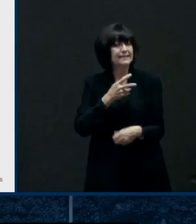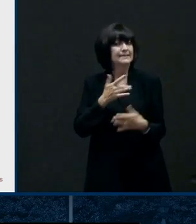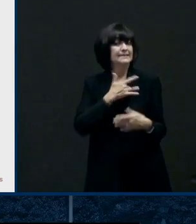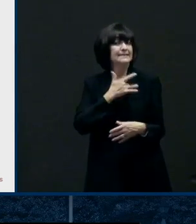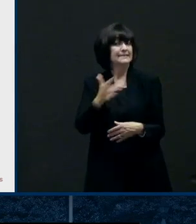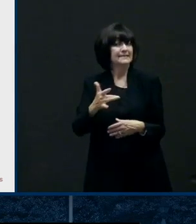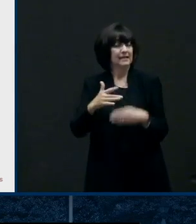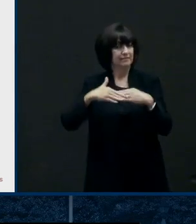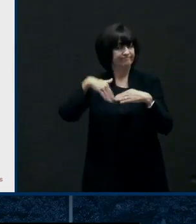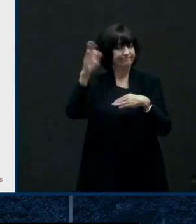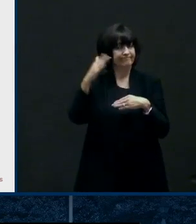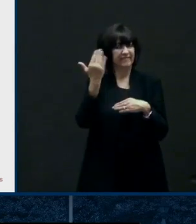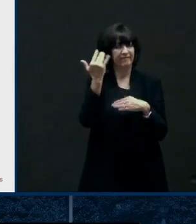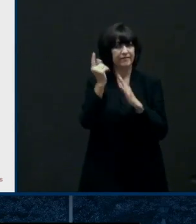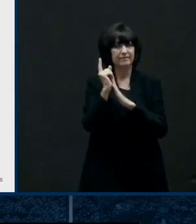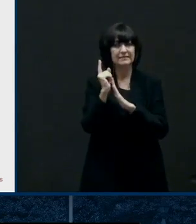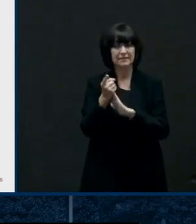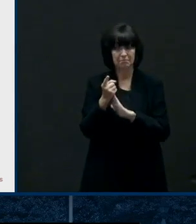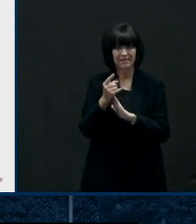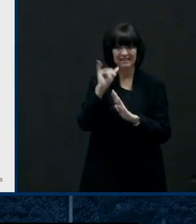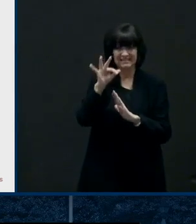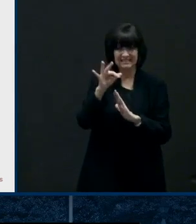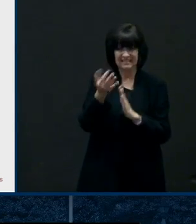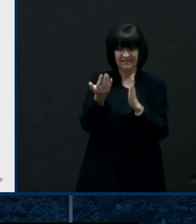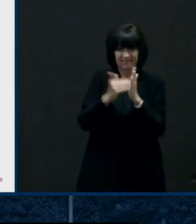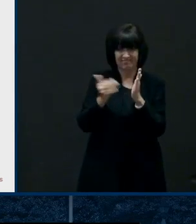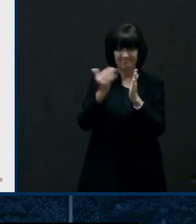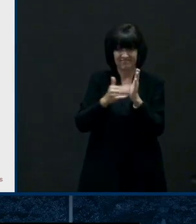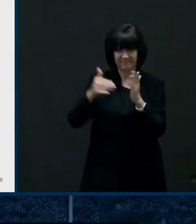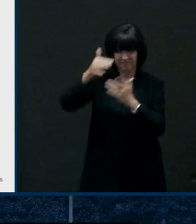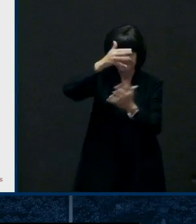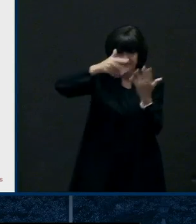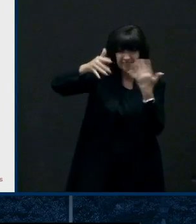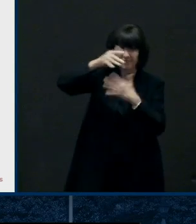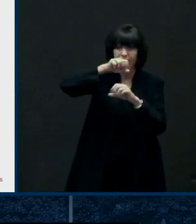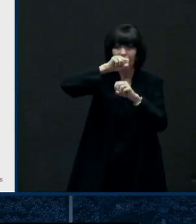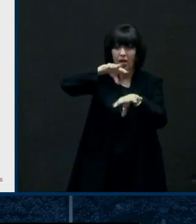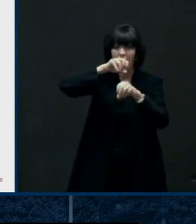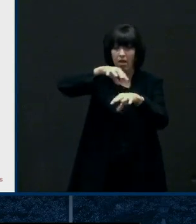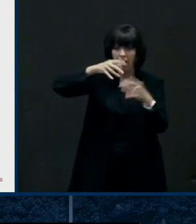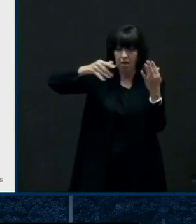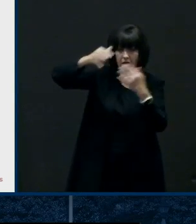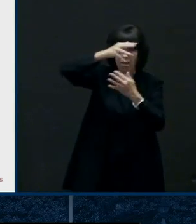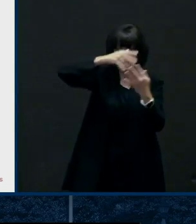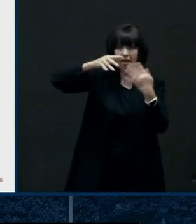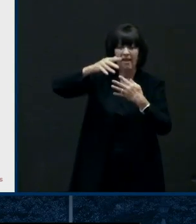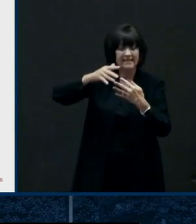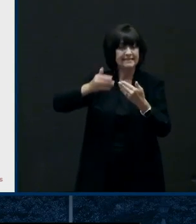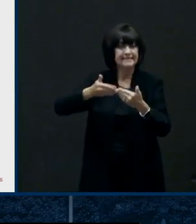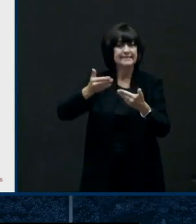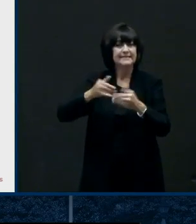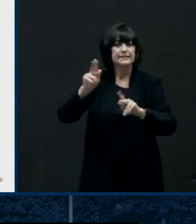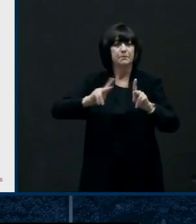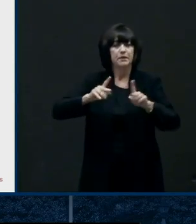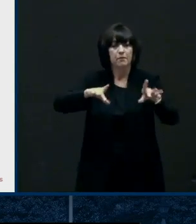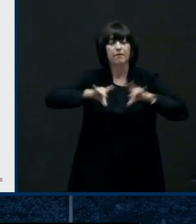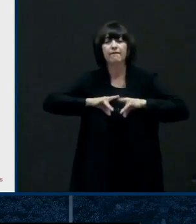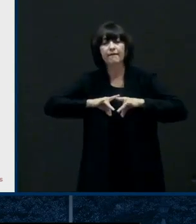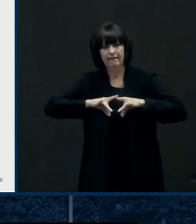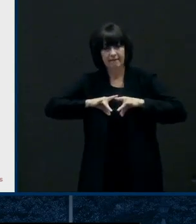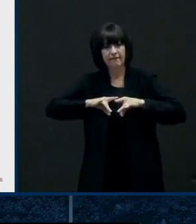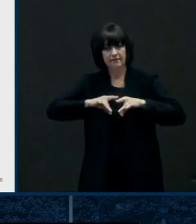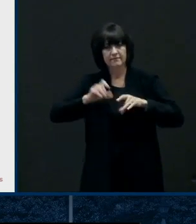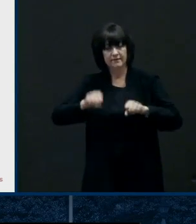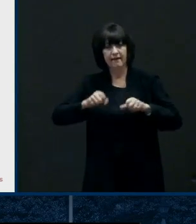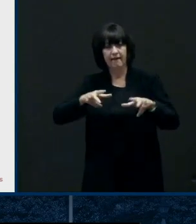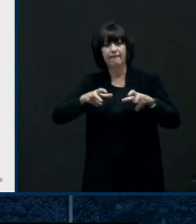get these aerosols circulating in the air that people breathe and that causes the problem but there are things that